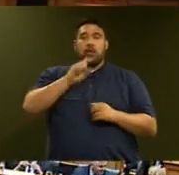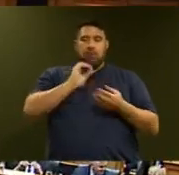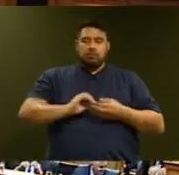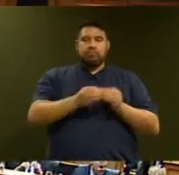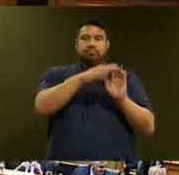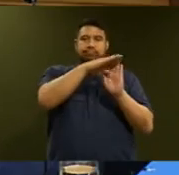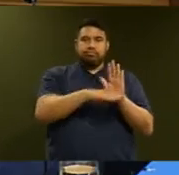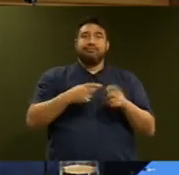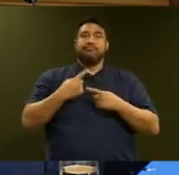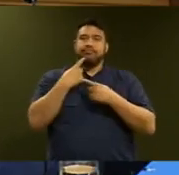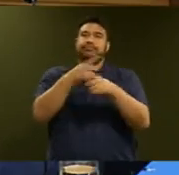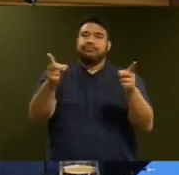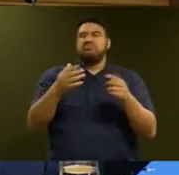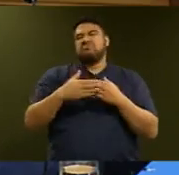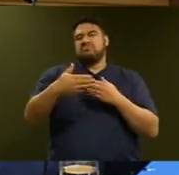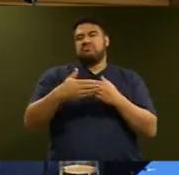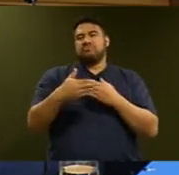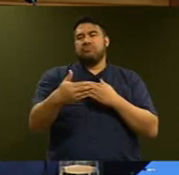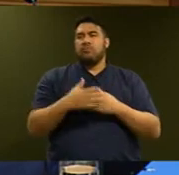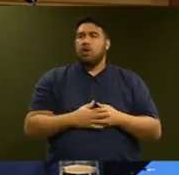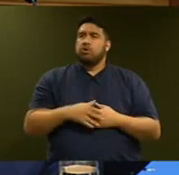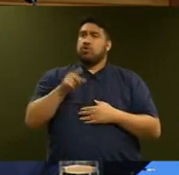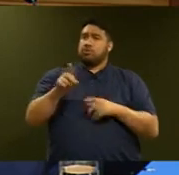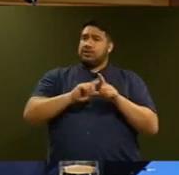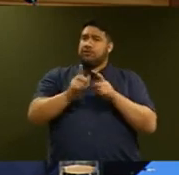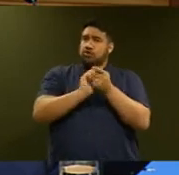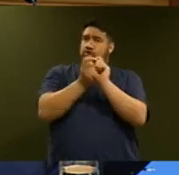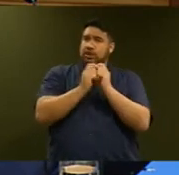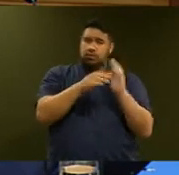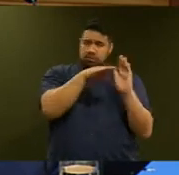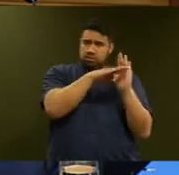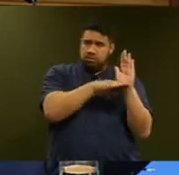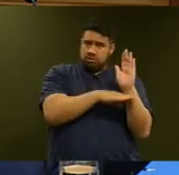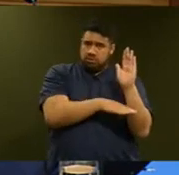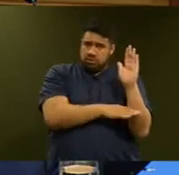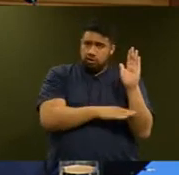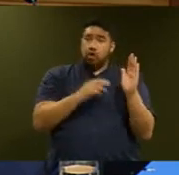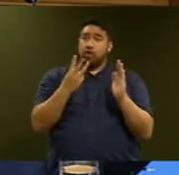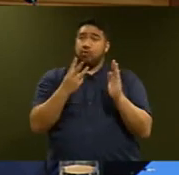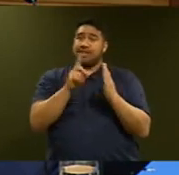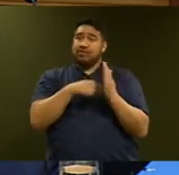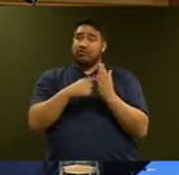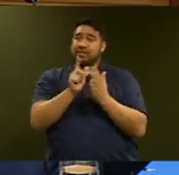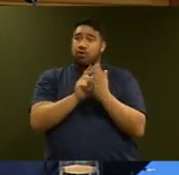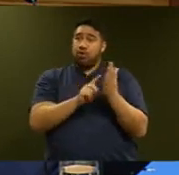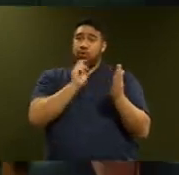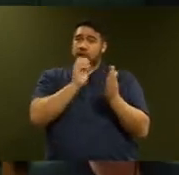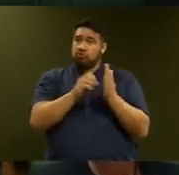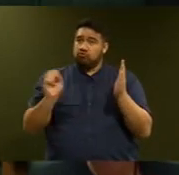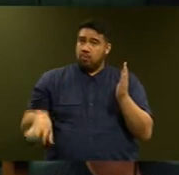Will the package of reforms come forward without the three strikes law being reformed?